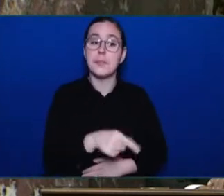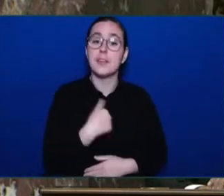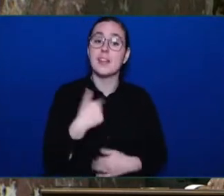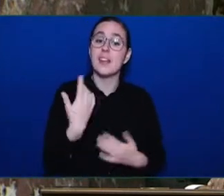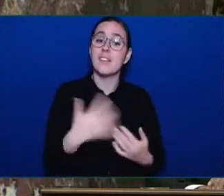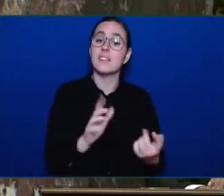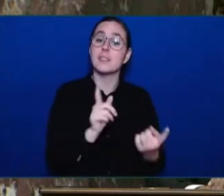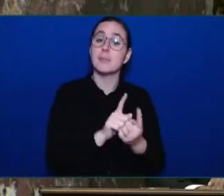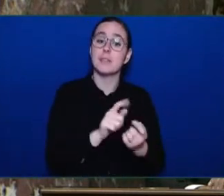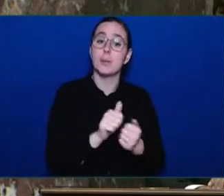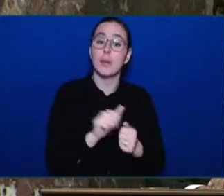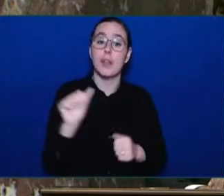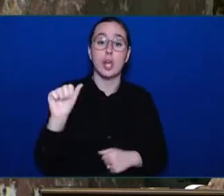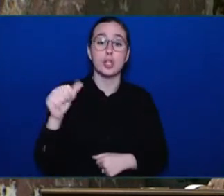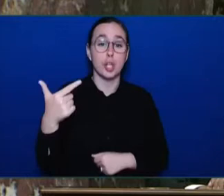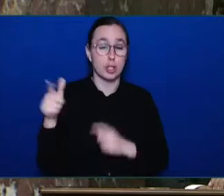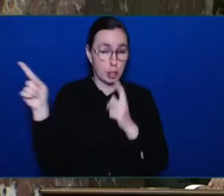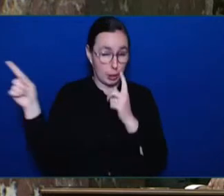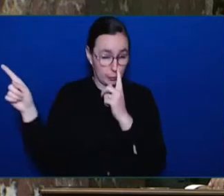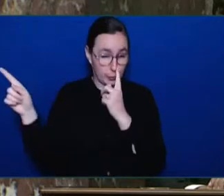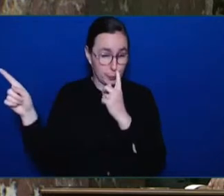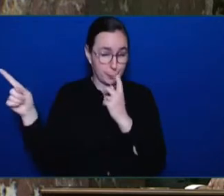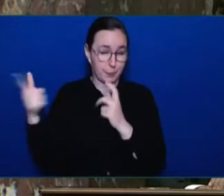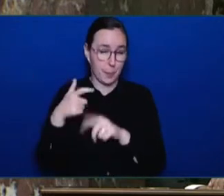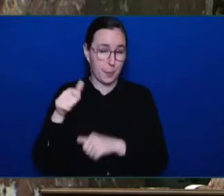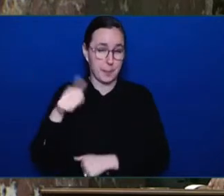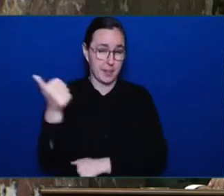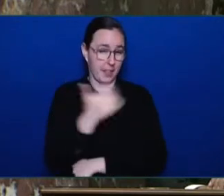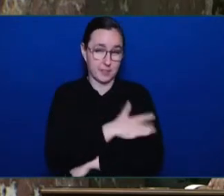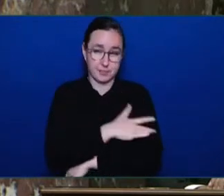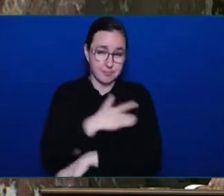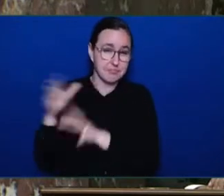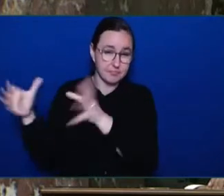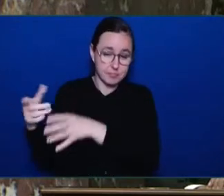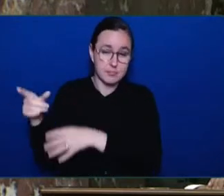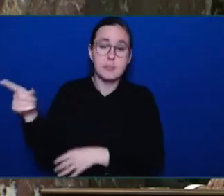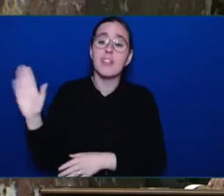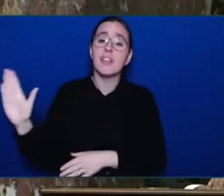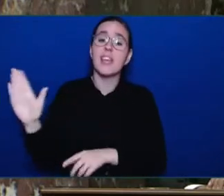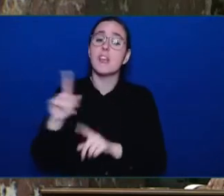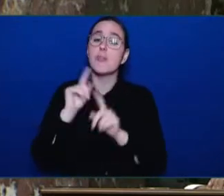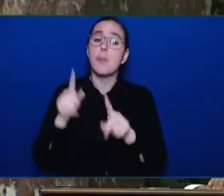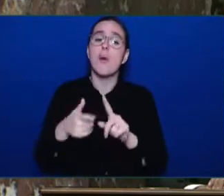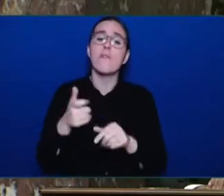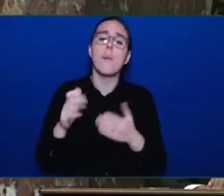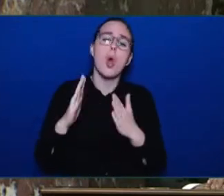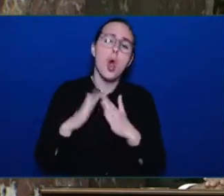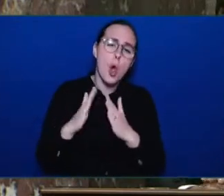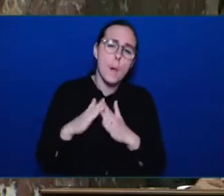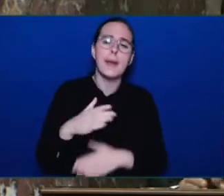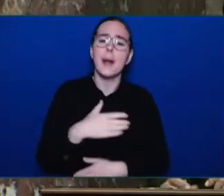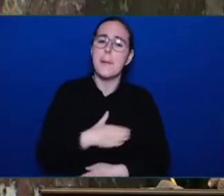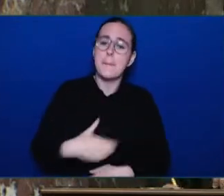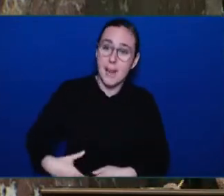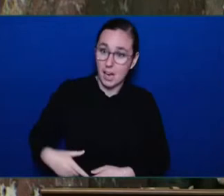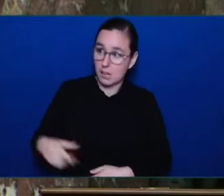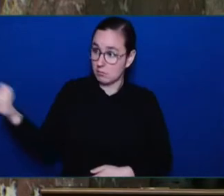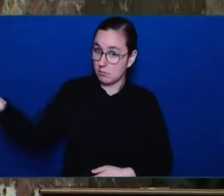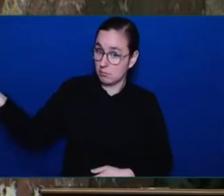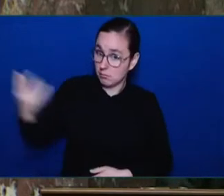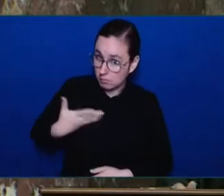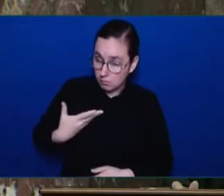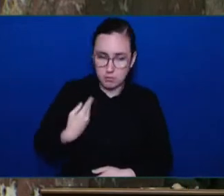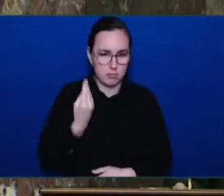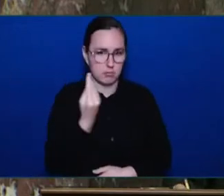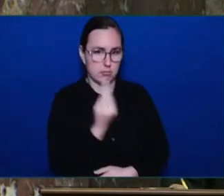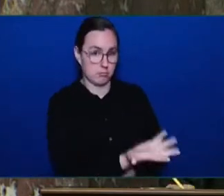from the Urban Mayors, and discussed it with them. We are going to brief them in light of the success we had just last week